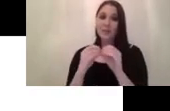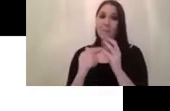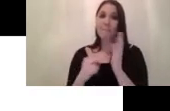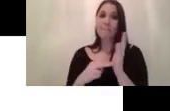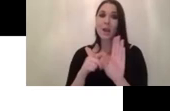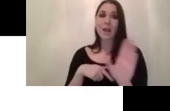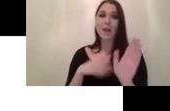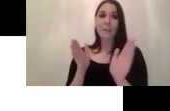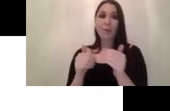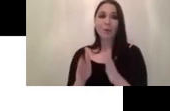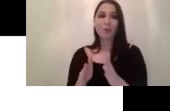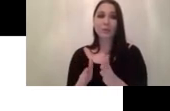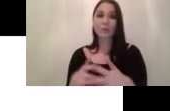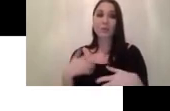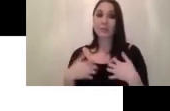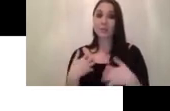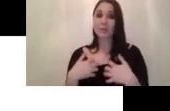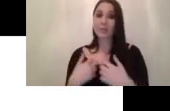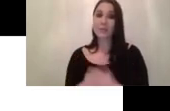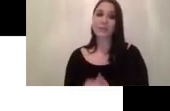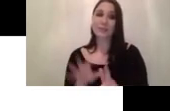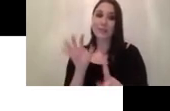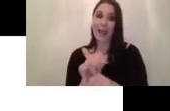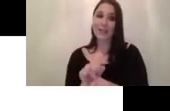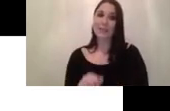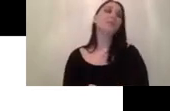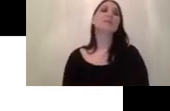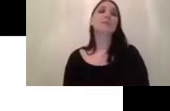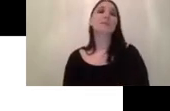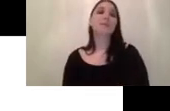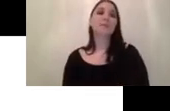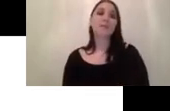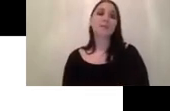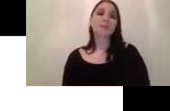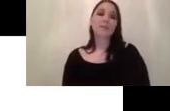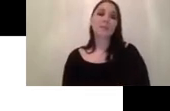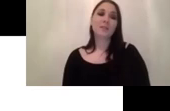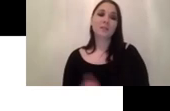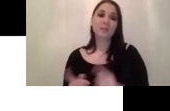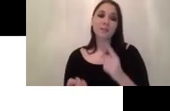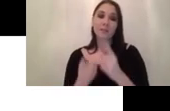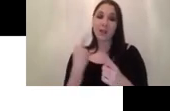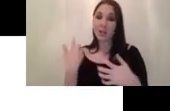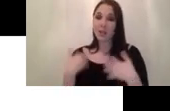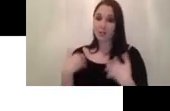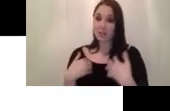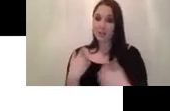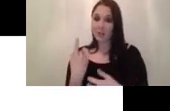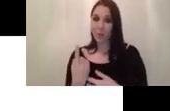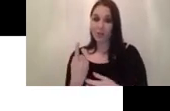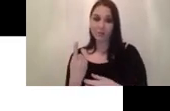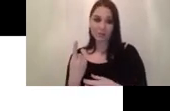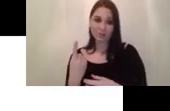papers might be interesting for you another interesting one is the context rcn and um